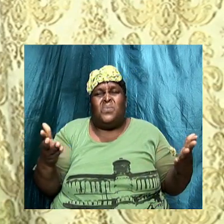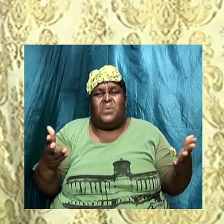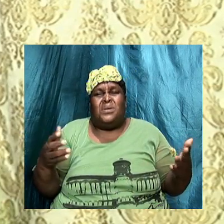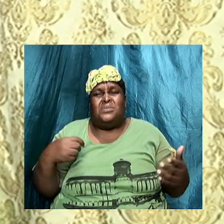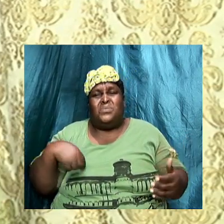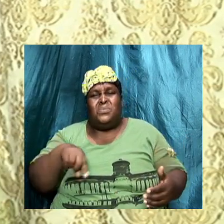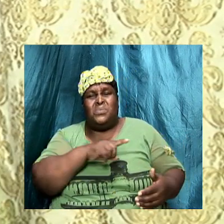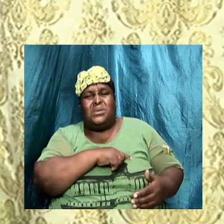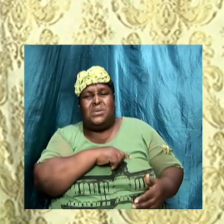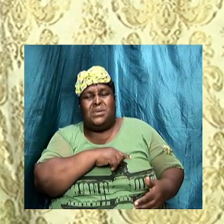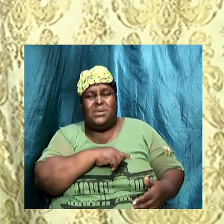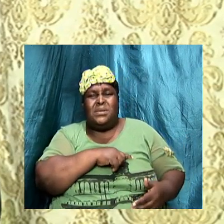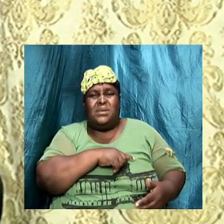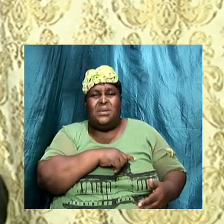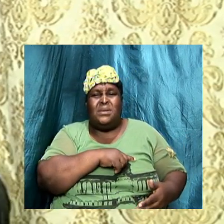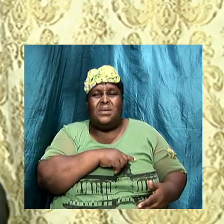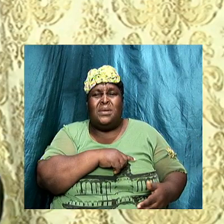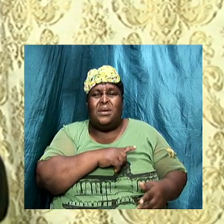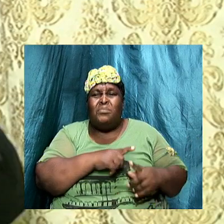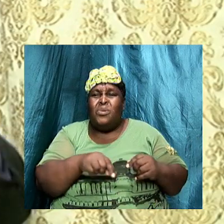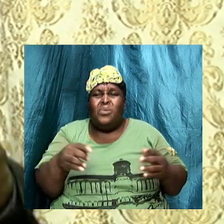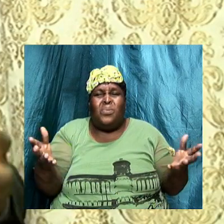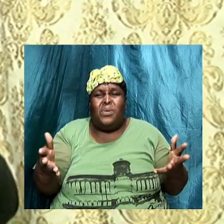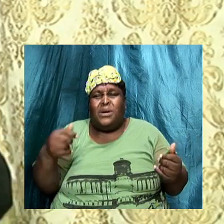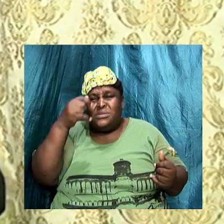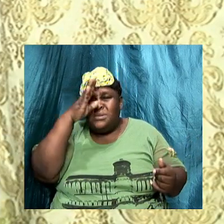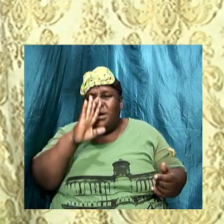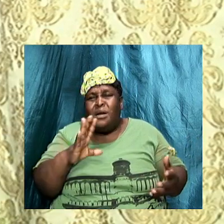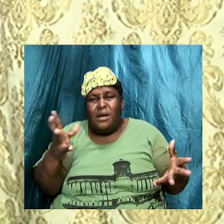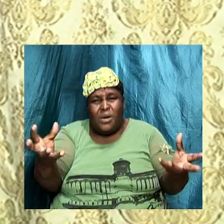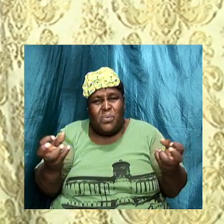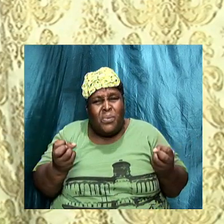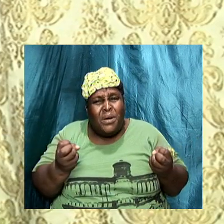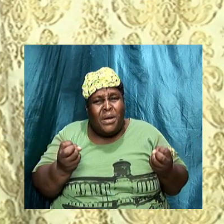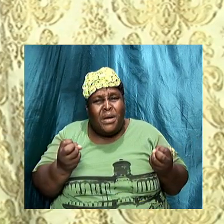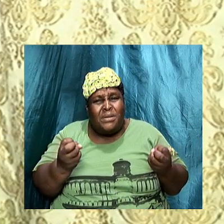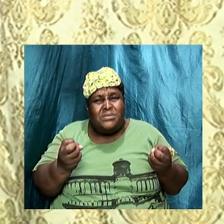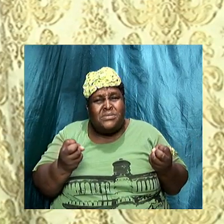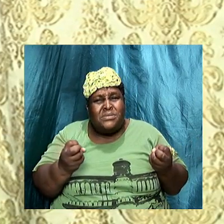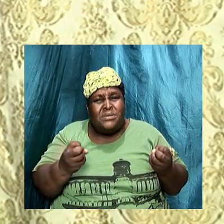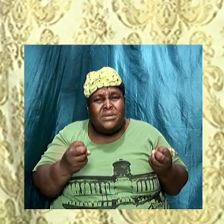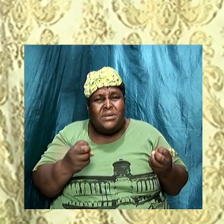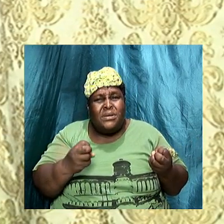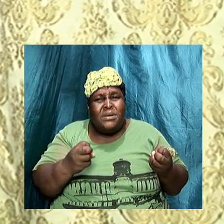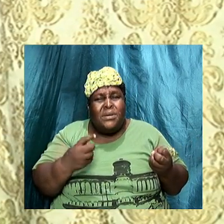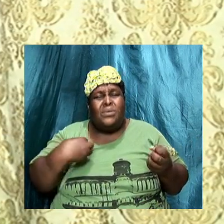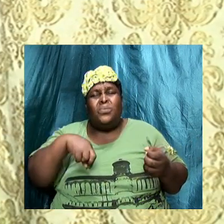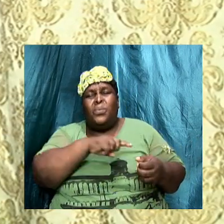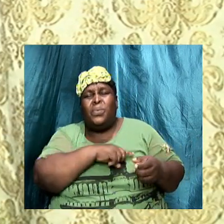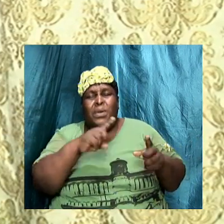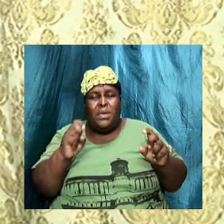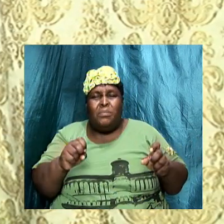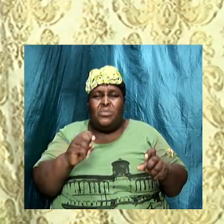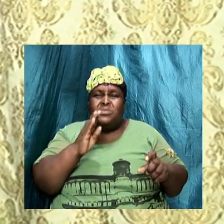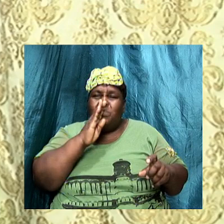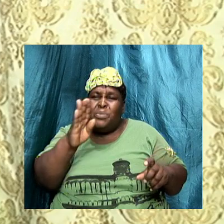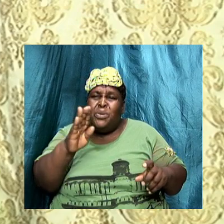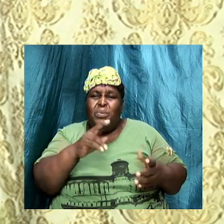wants. Why should I live holy? Because it's a command be holy. holy for I the Lord your God is holy.